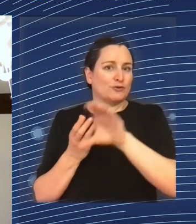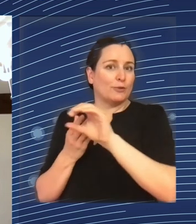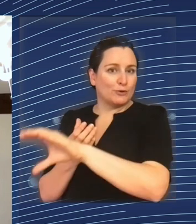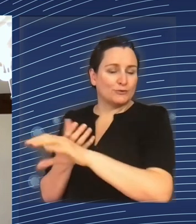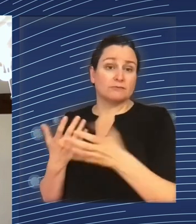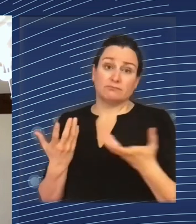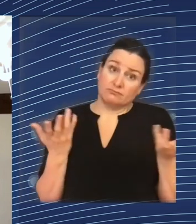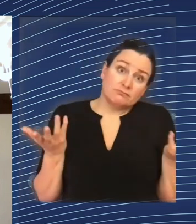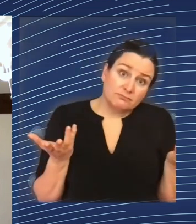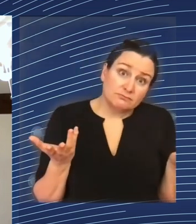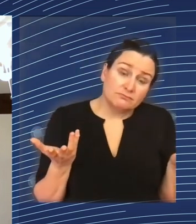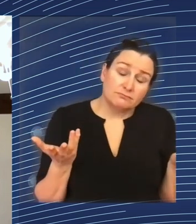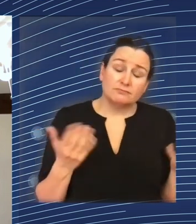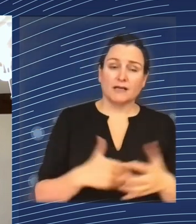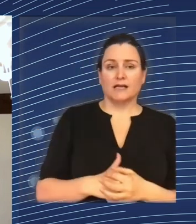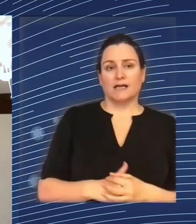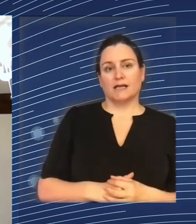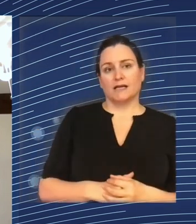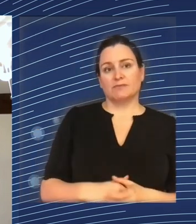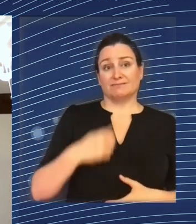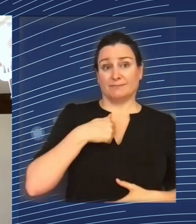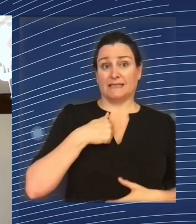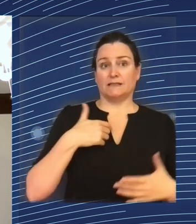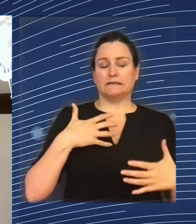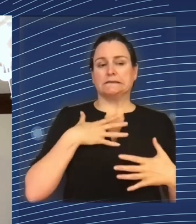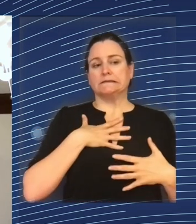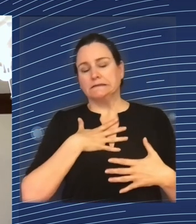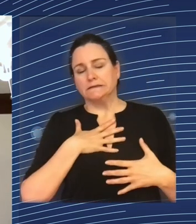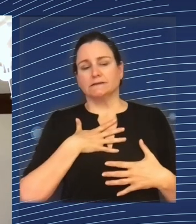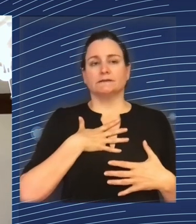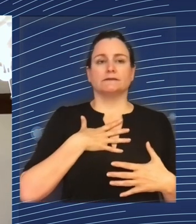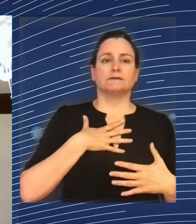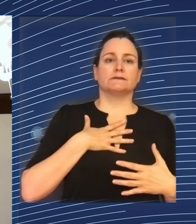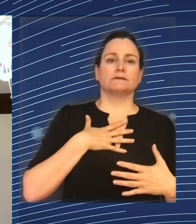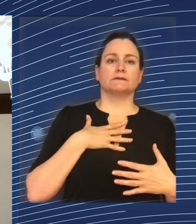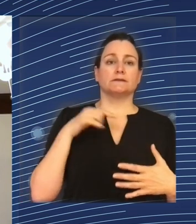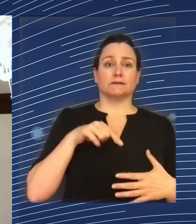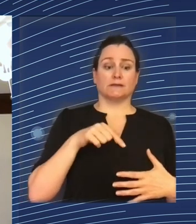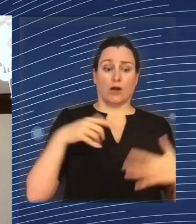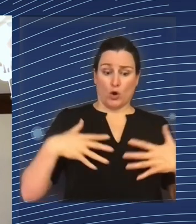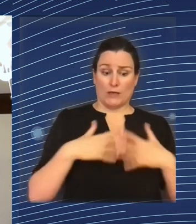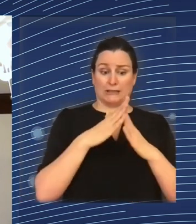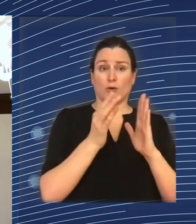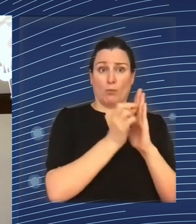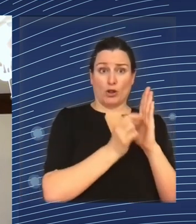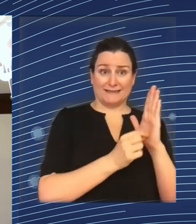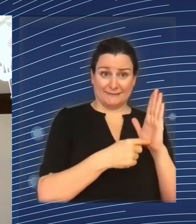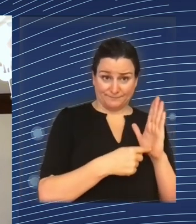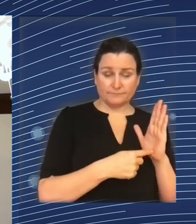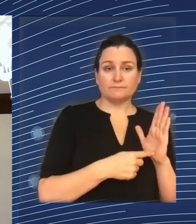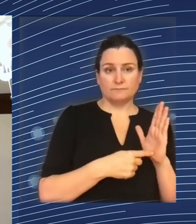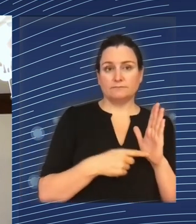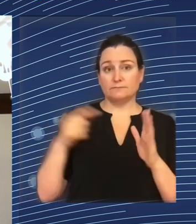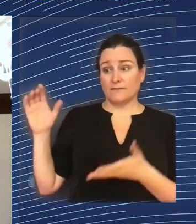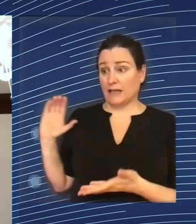general worry about traditional cohesion policy is that they may redistribute incomes. They don't necessarily